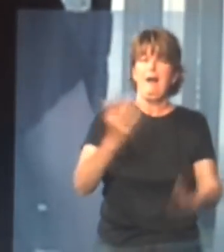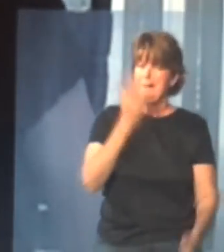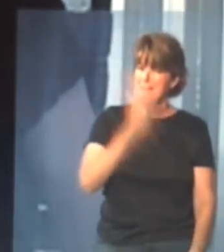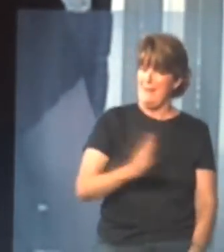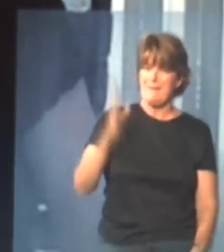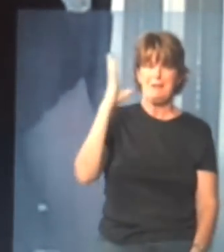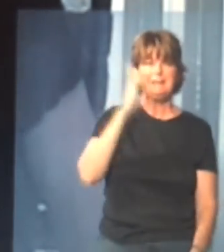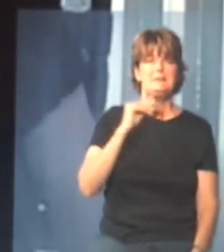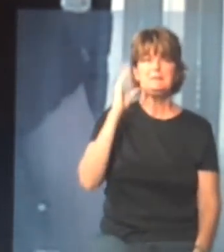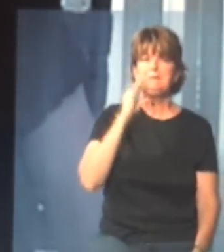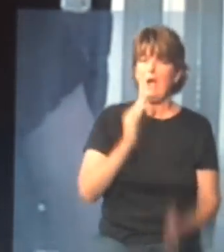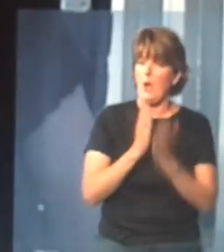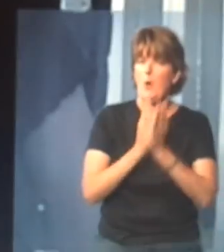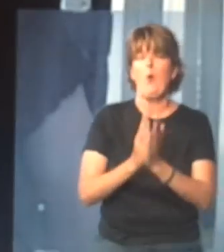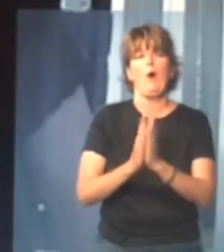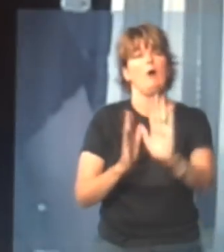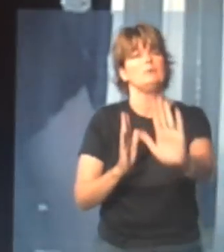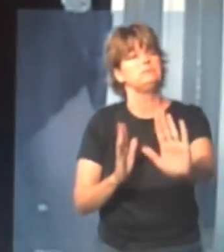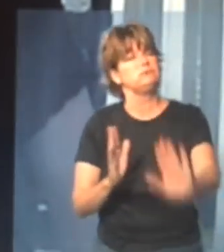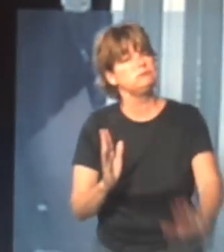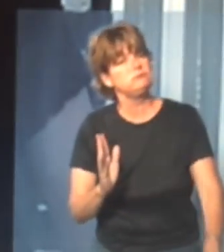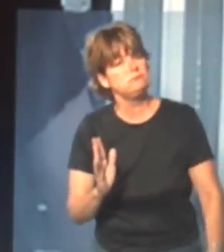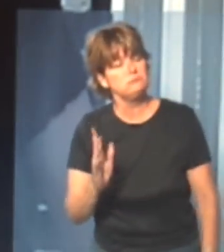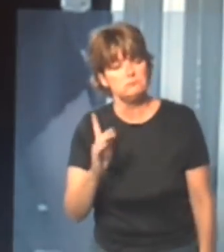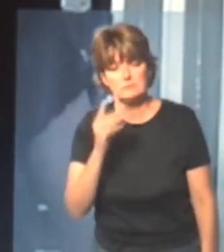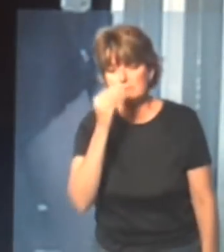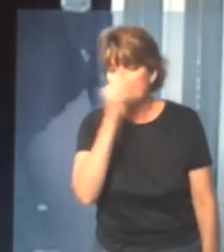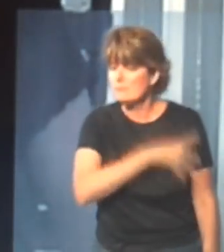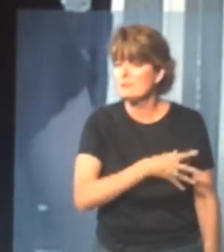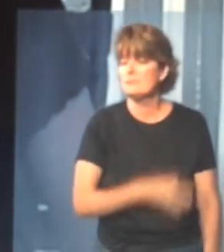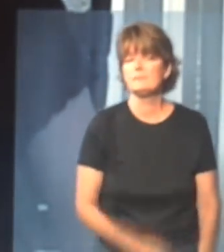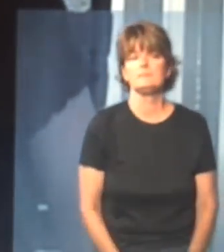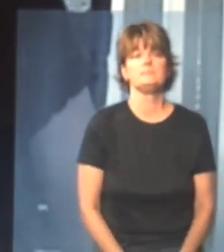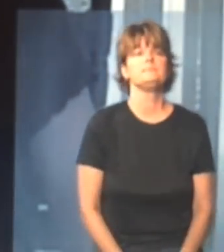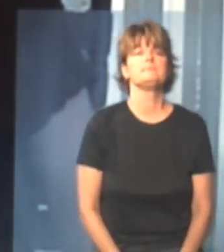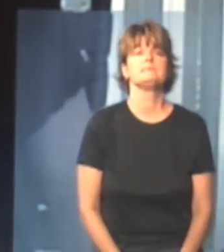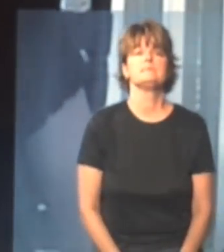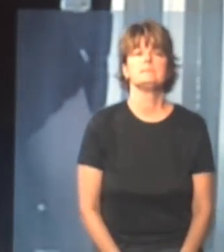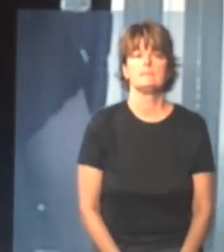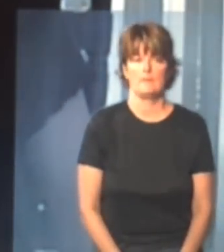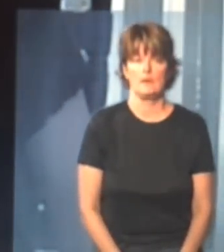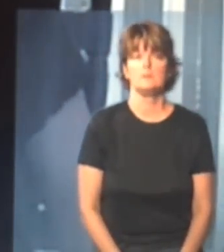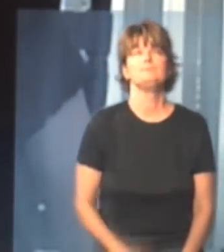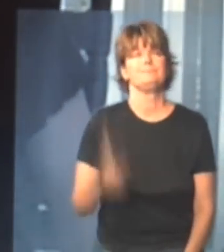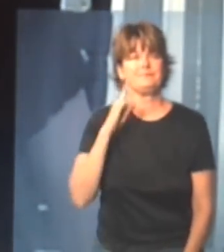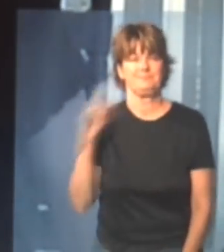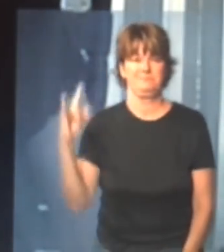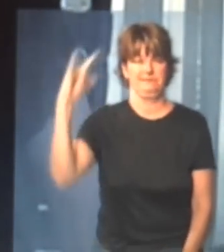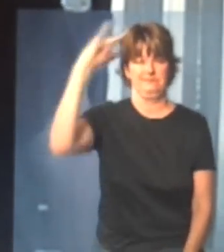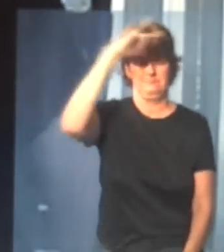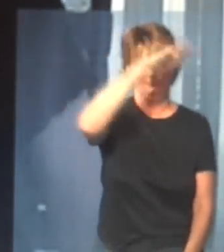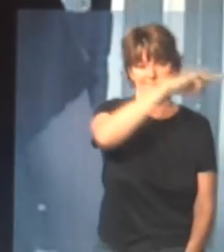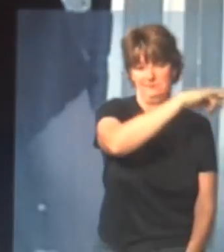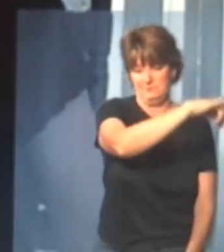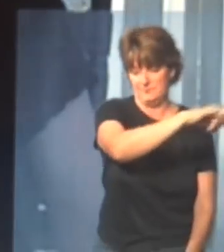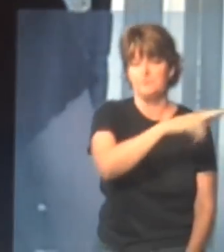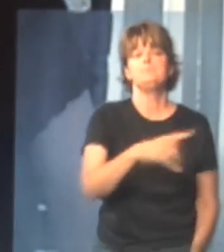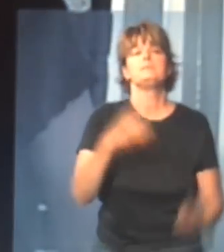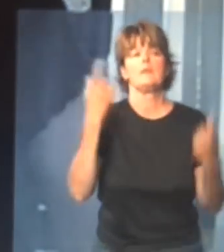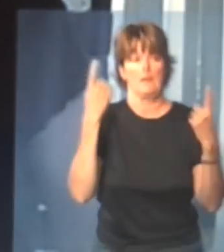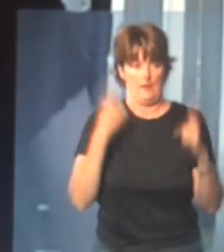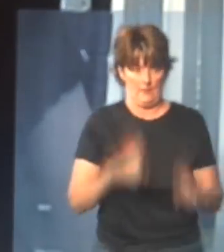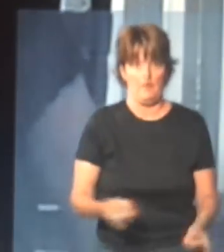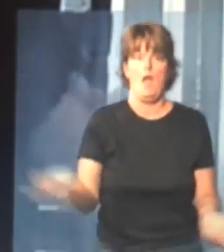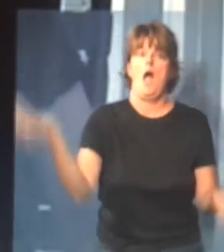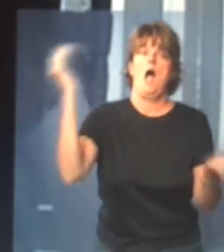experienced canoeing, so, we started going towards the snake again one more time, and